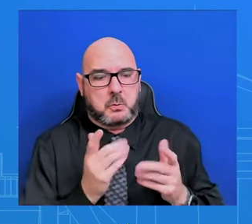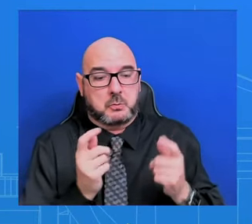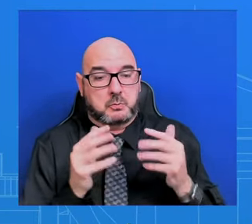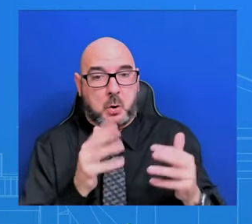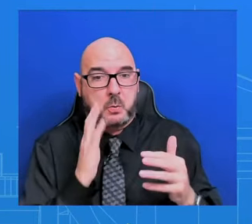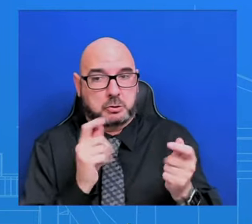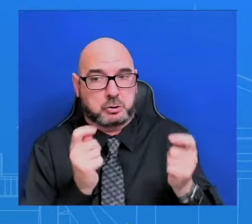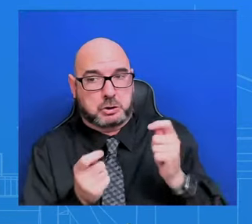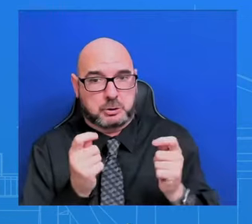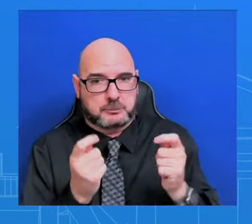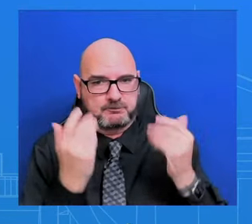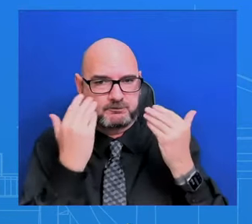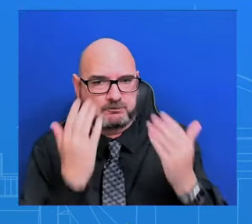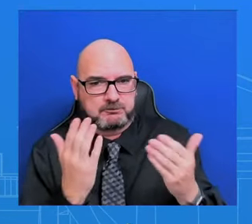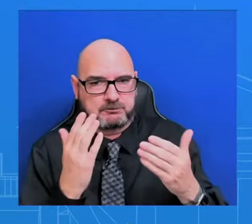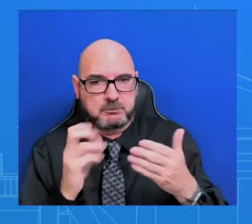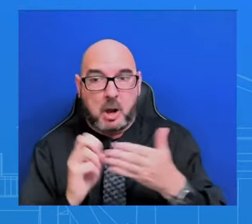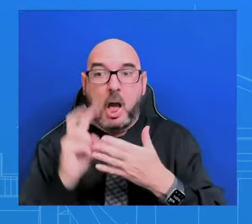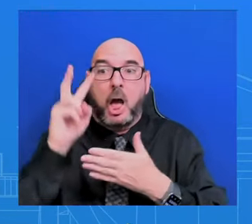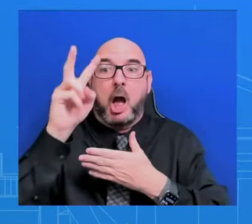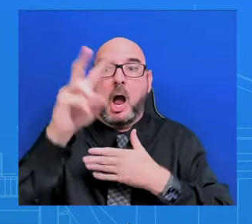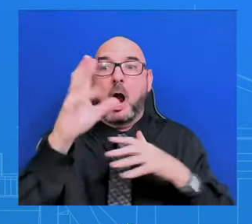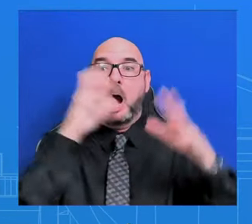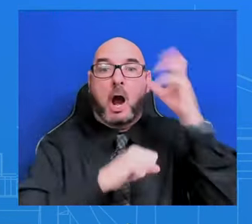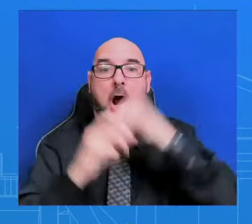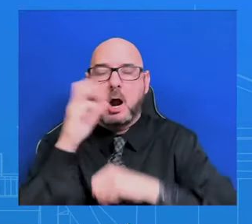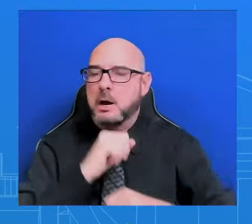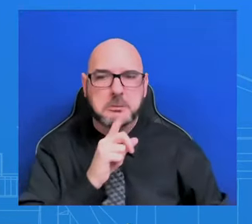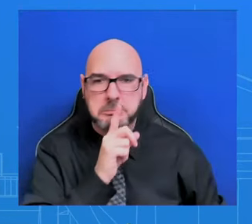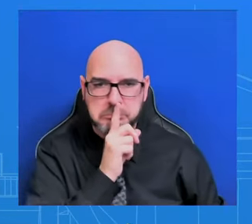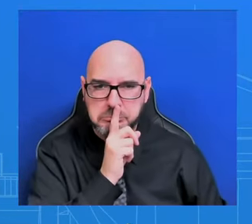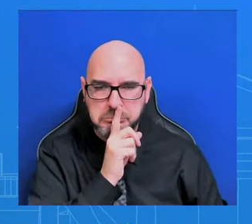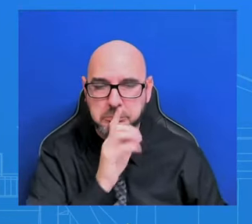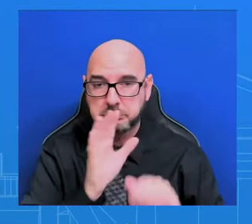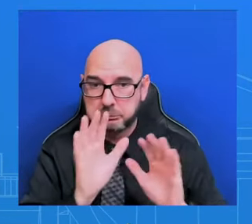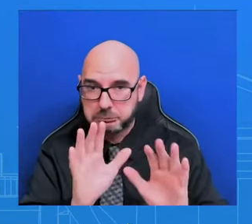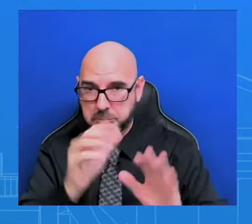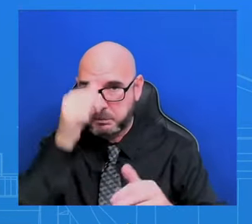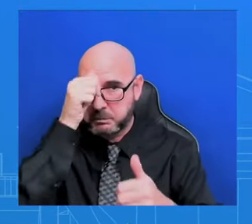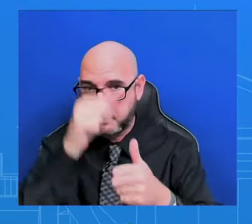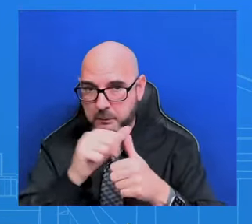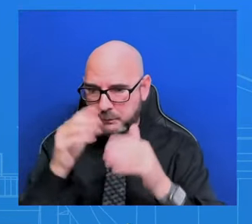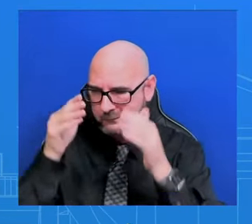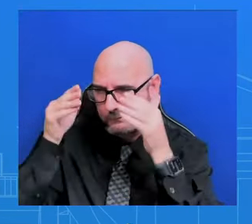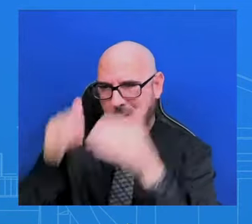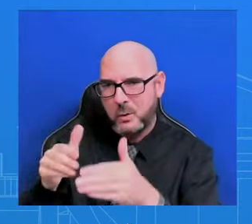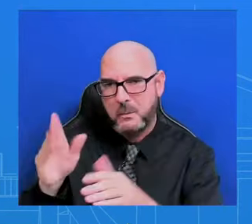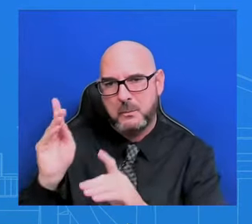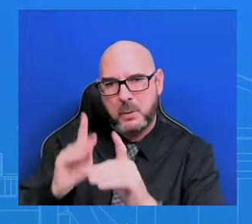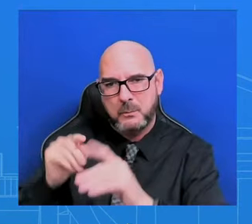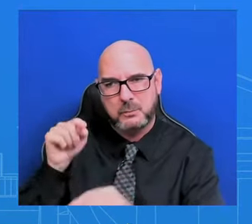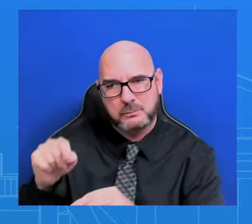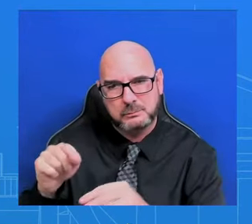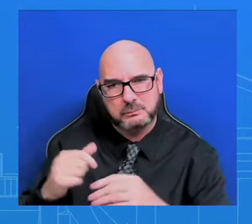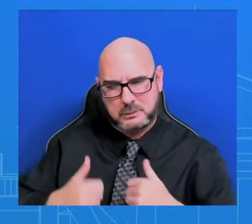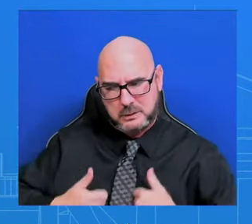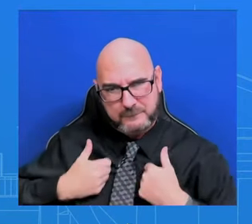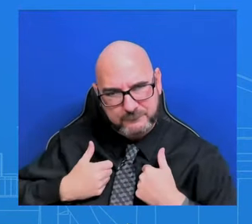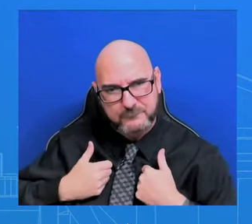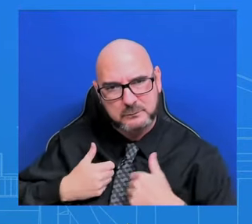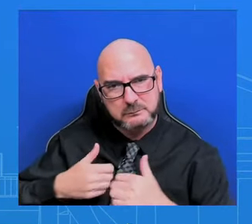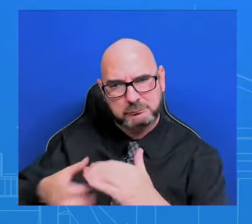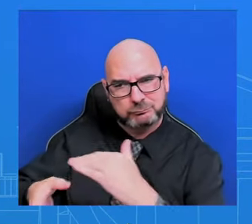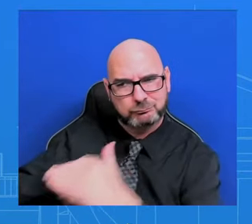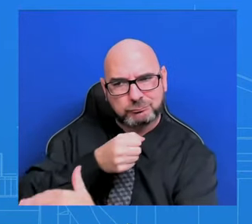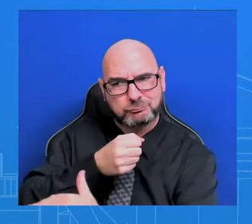in the process. The focus would rightly be on getting the hostages out, more than 100 that we know Hamas or their affiliates are